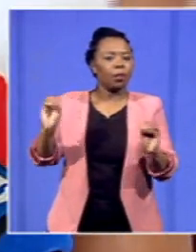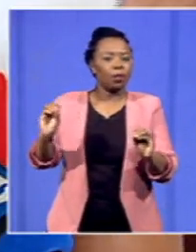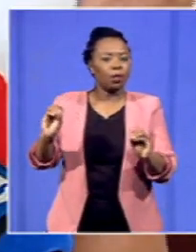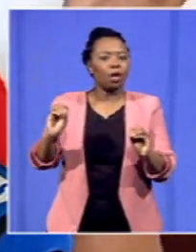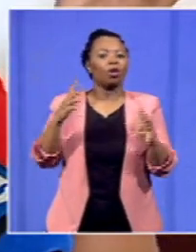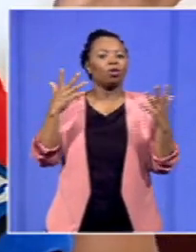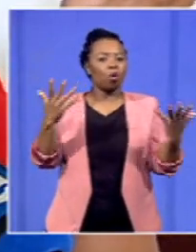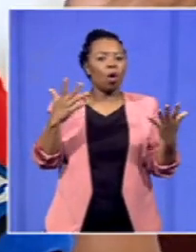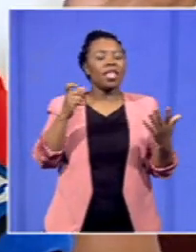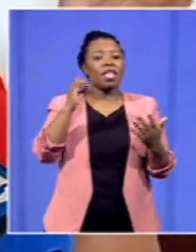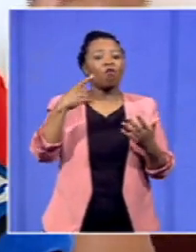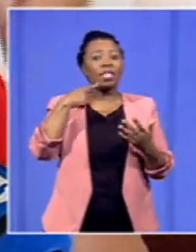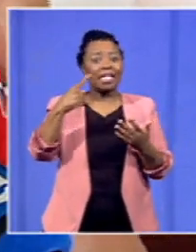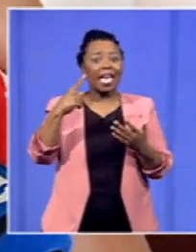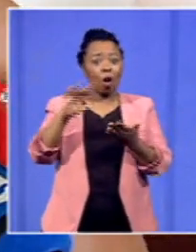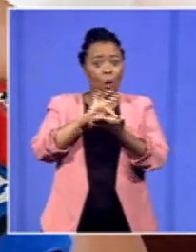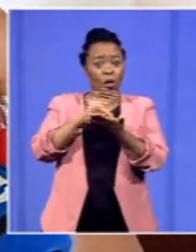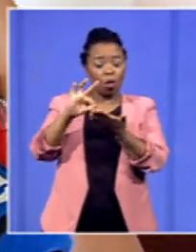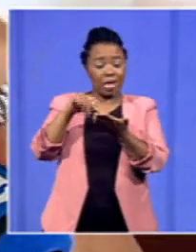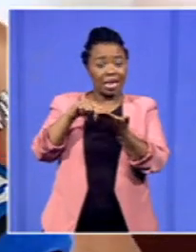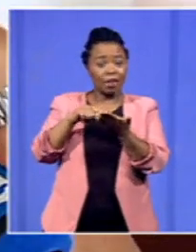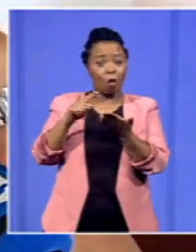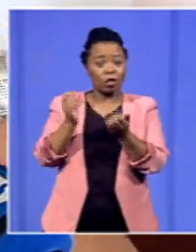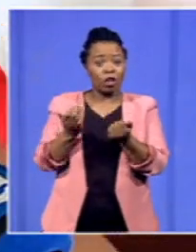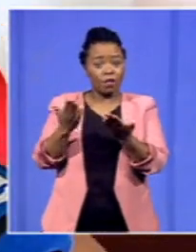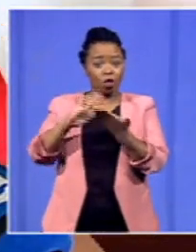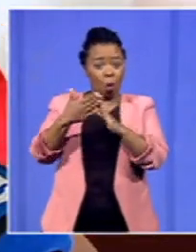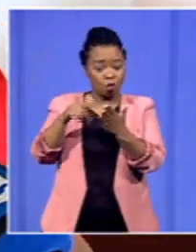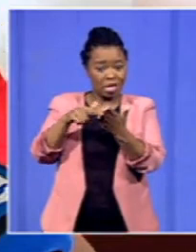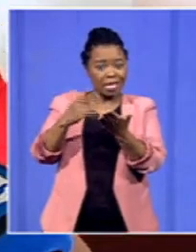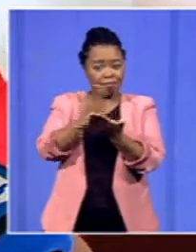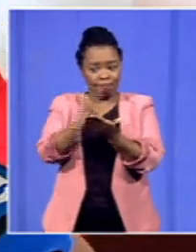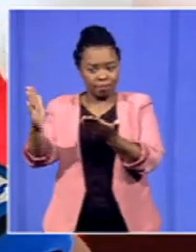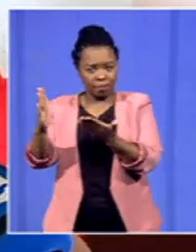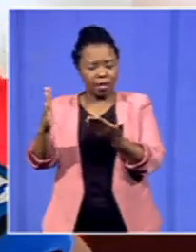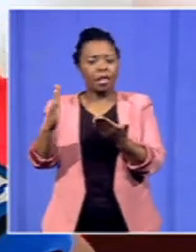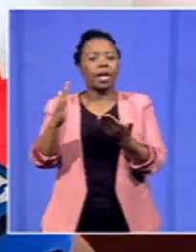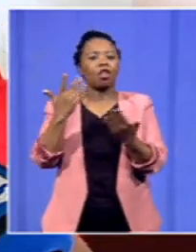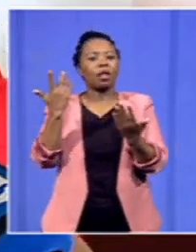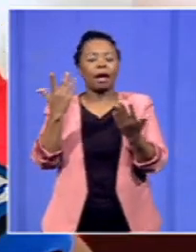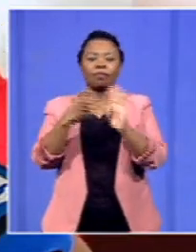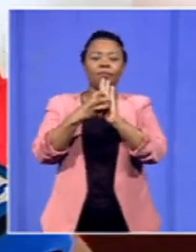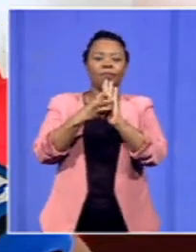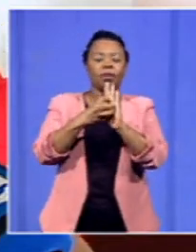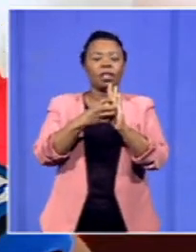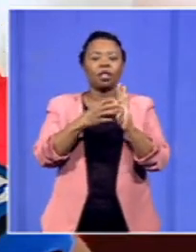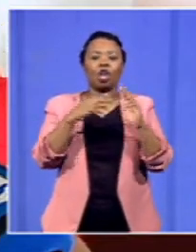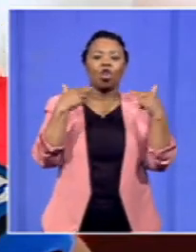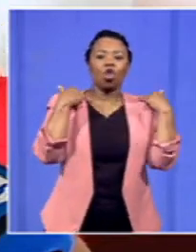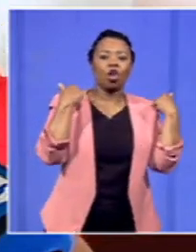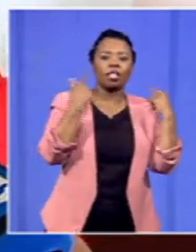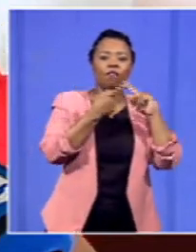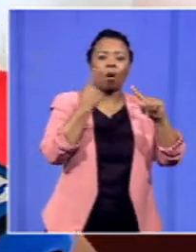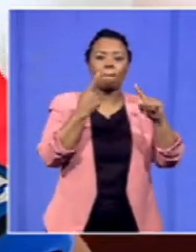take away this community service then probably a nurse who comes from university or college would have the